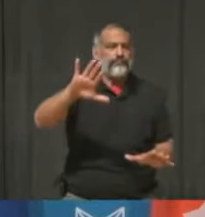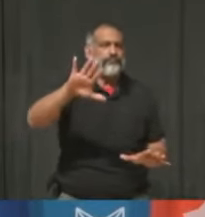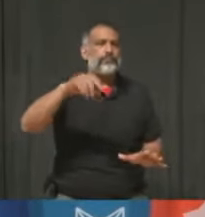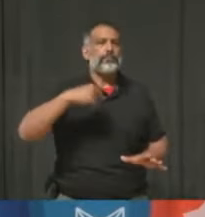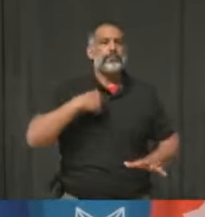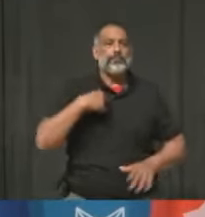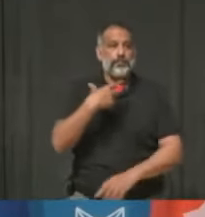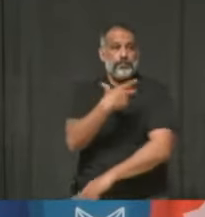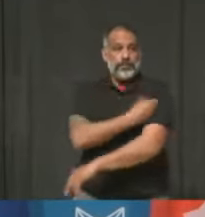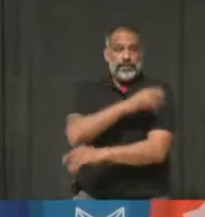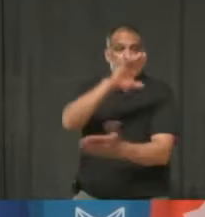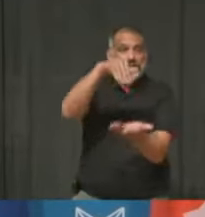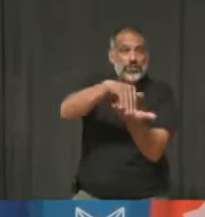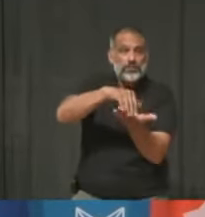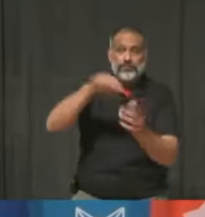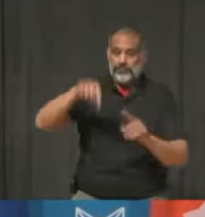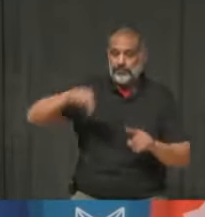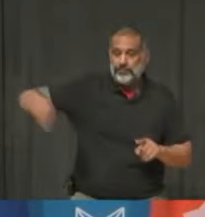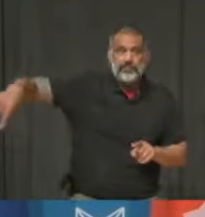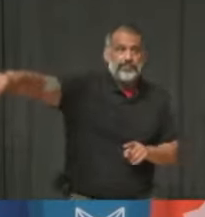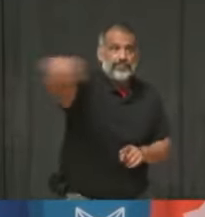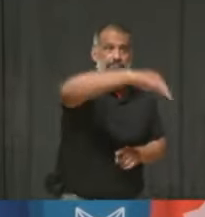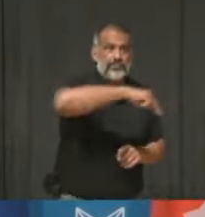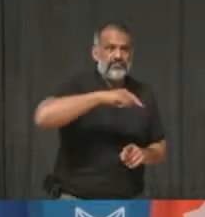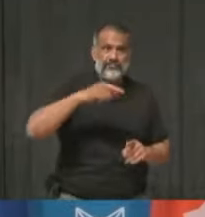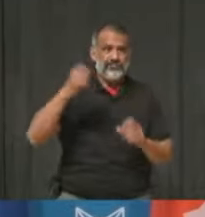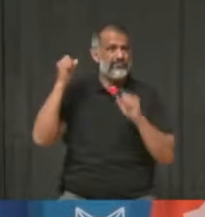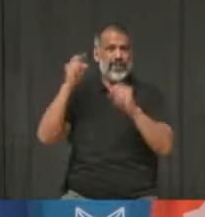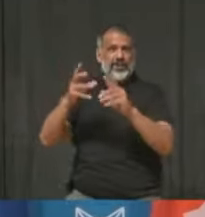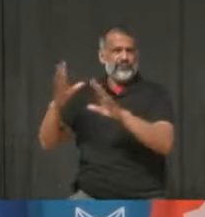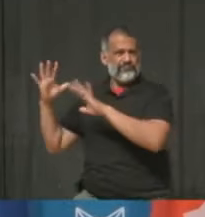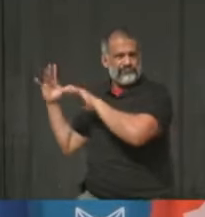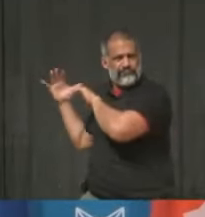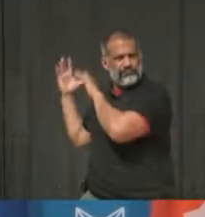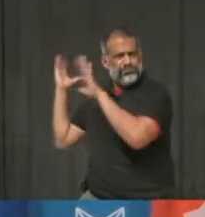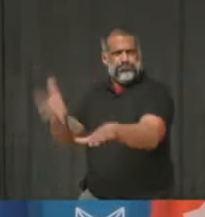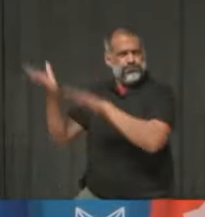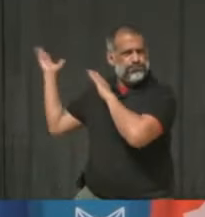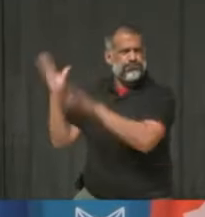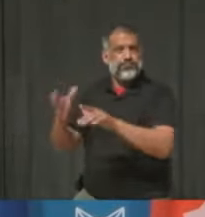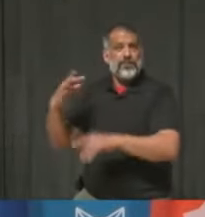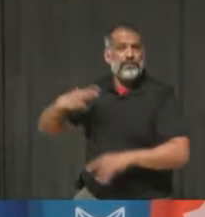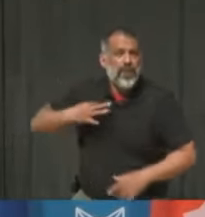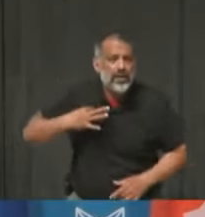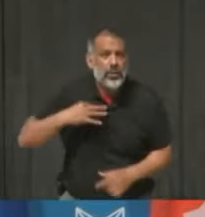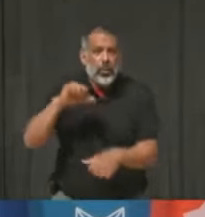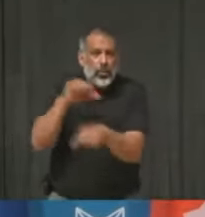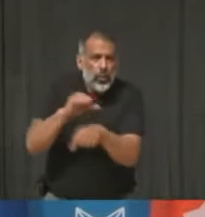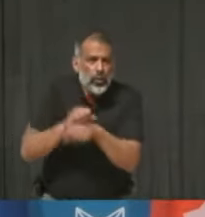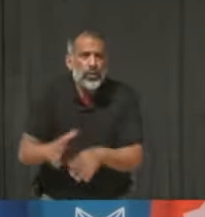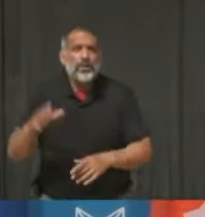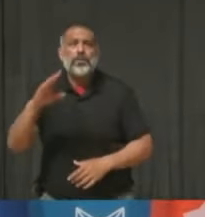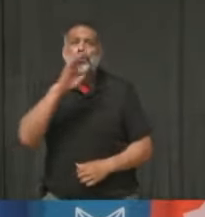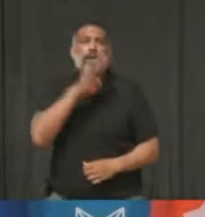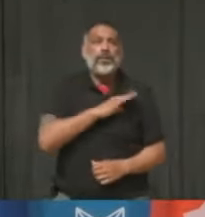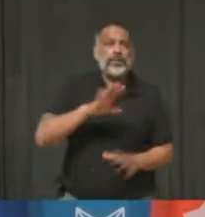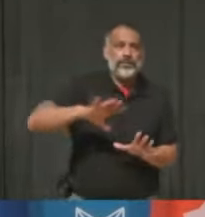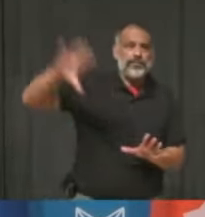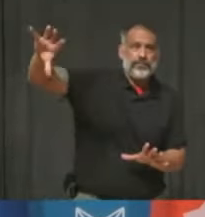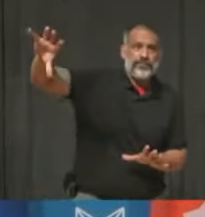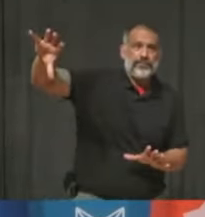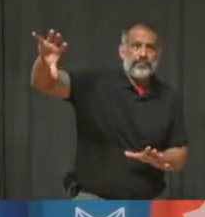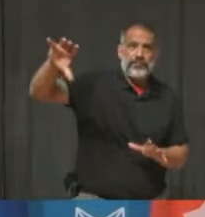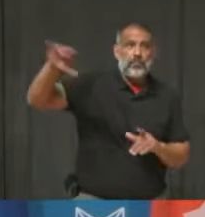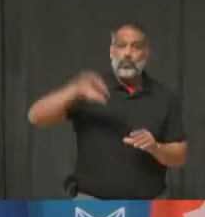vaccination clinics. We know our hospital partners have done the same as well. Willem Osler has moved into a new larger centre. We're making the use of all the allocation